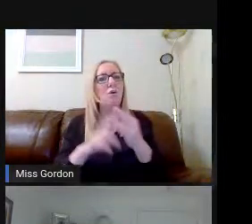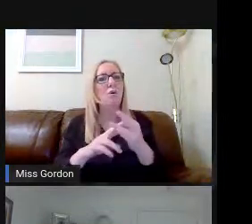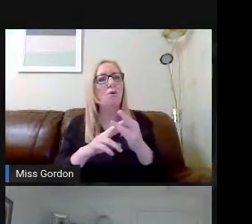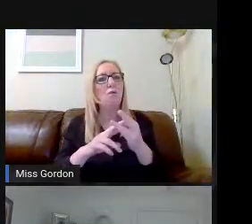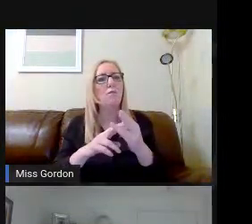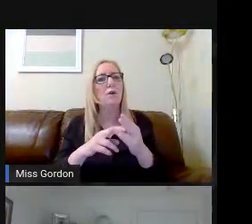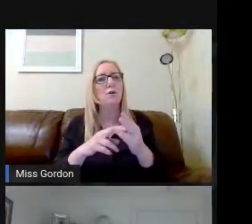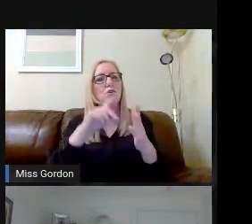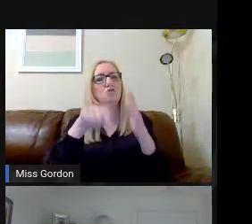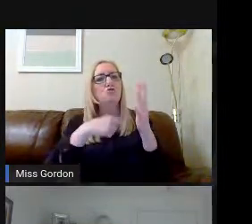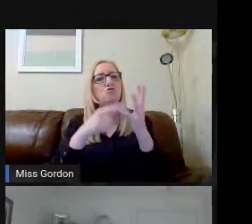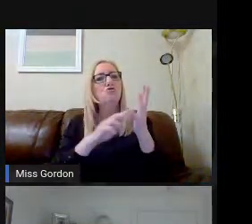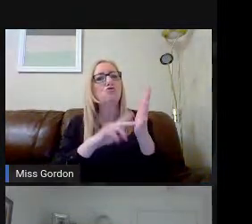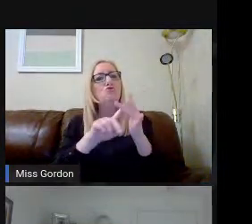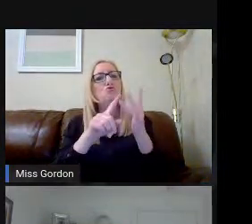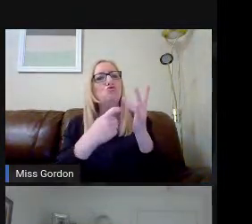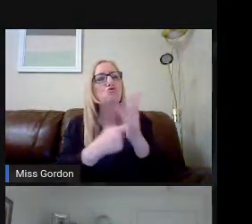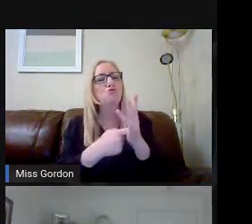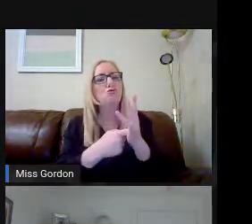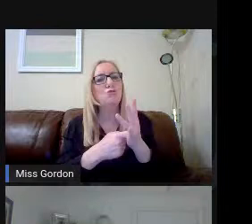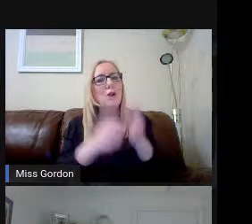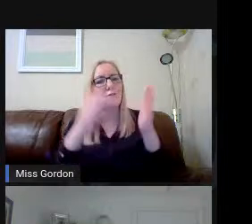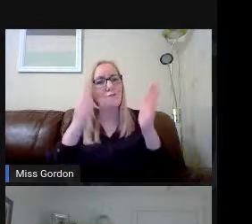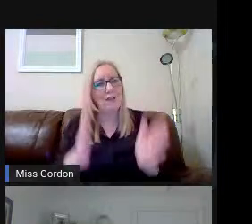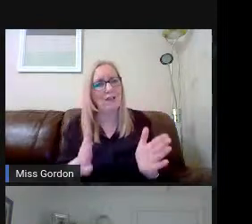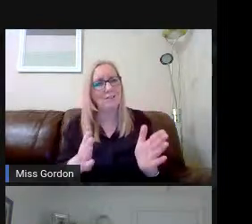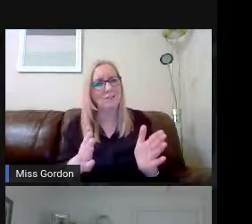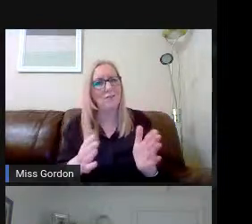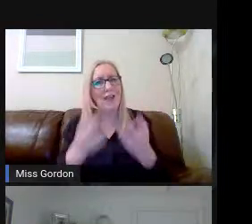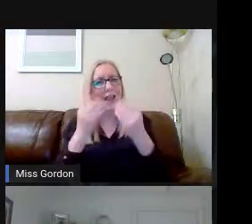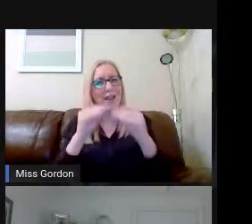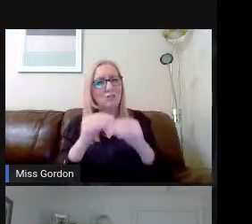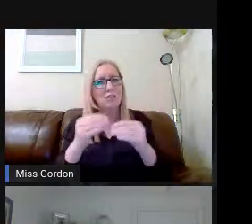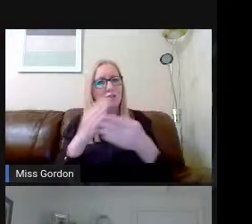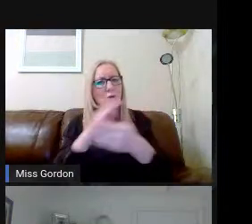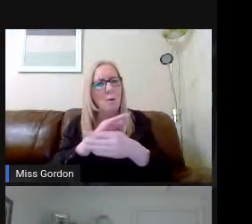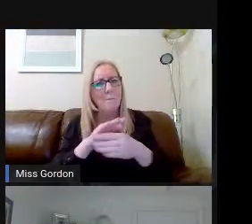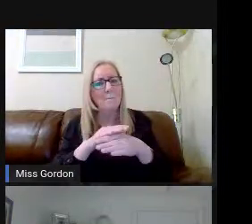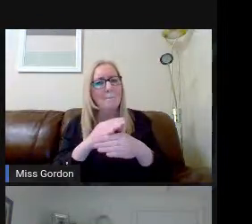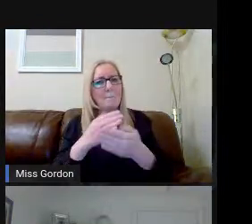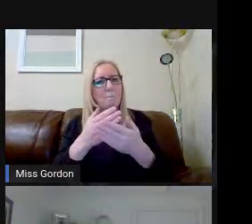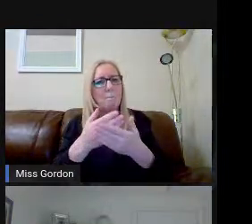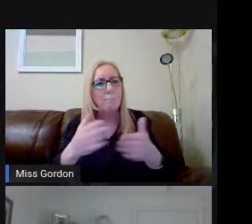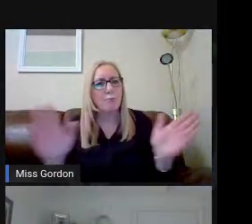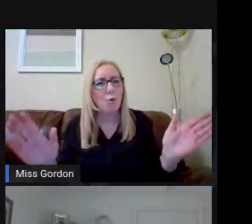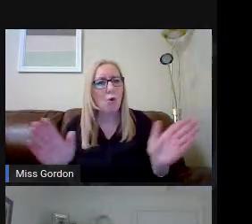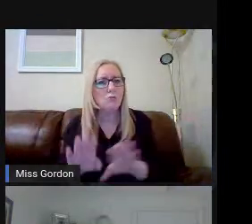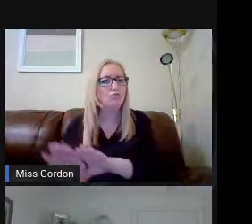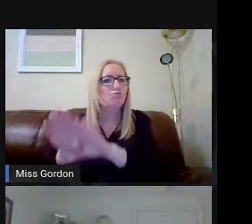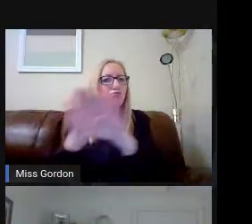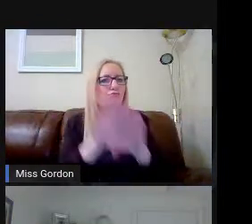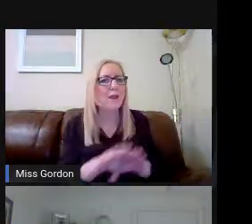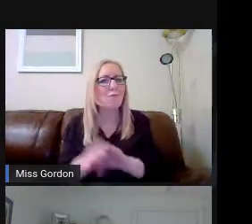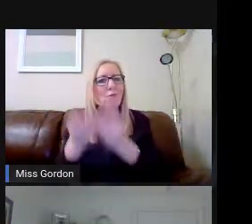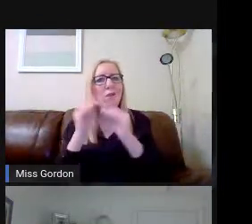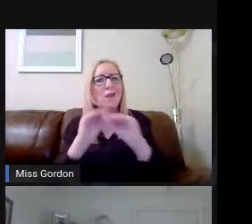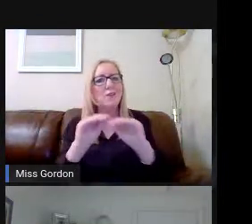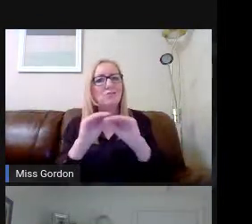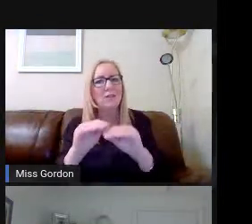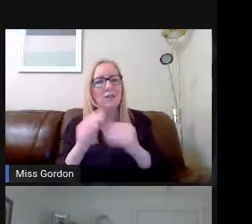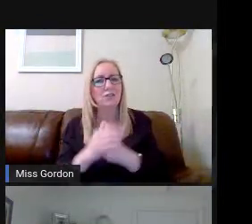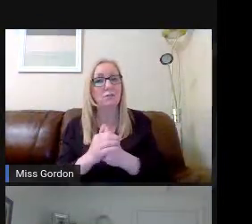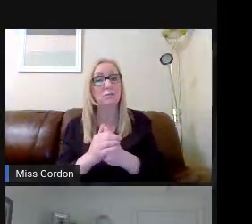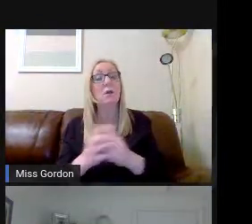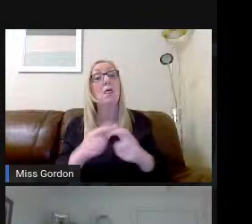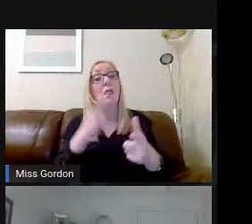in their education, the broad general education. Thereafter, they'll enter the senior phase, which consists